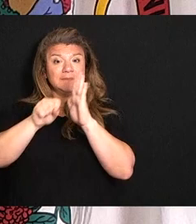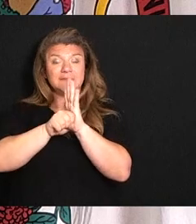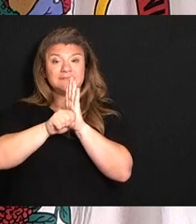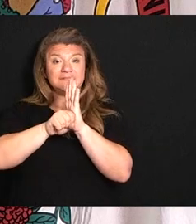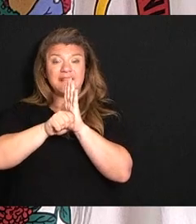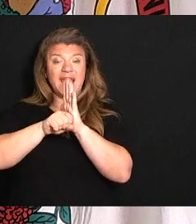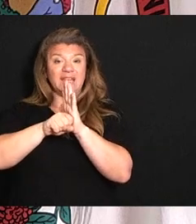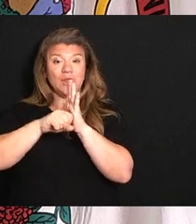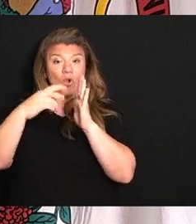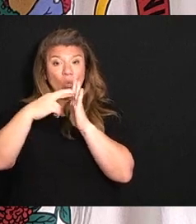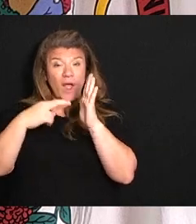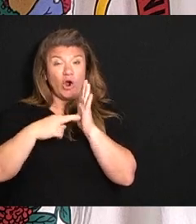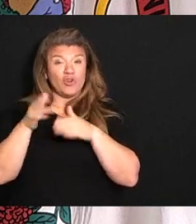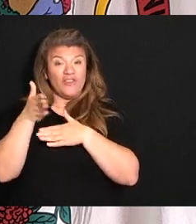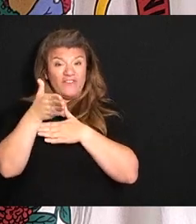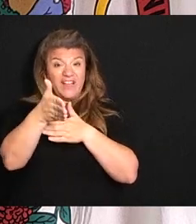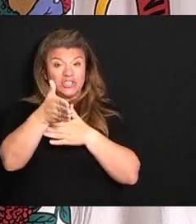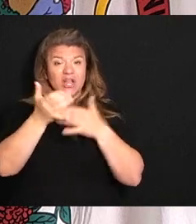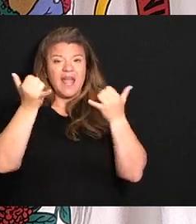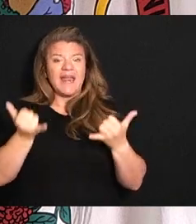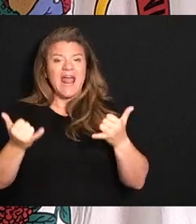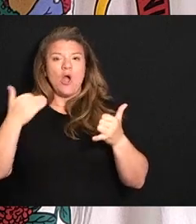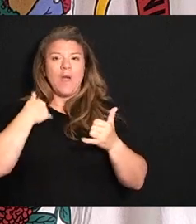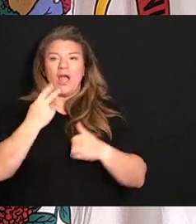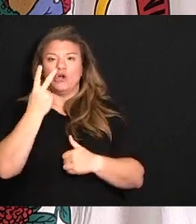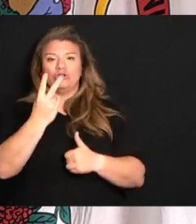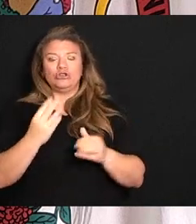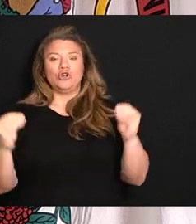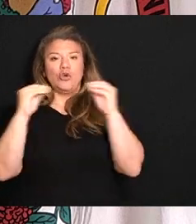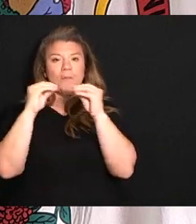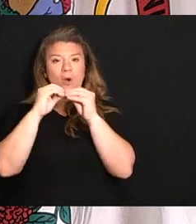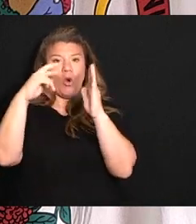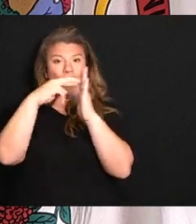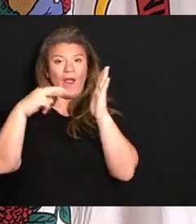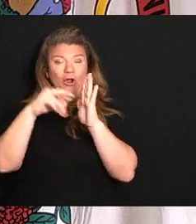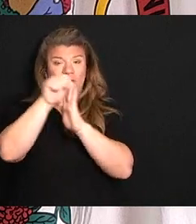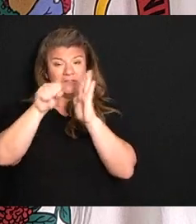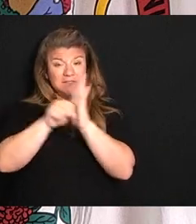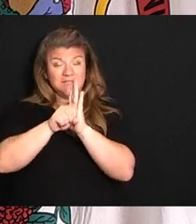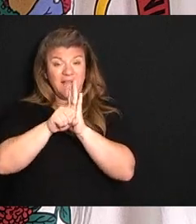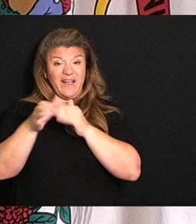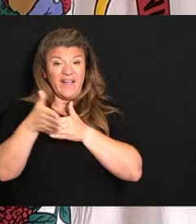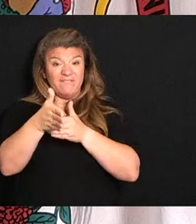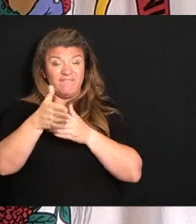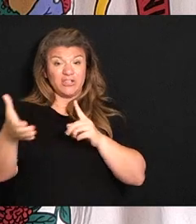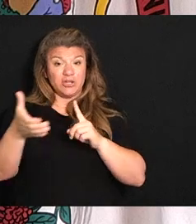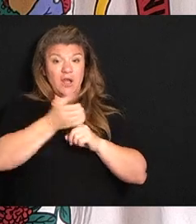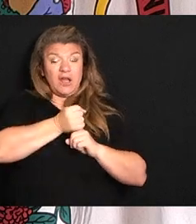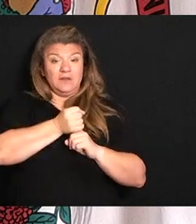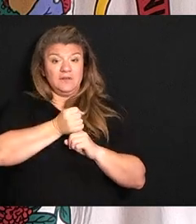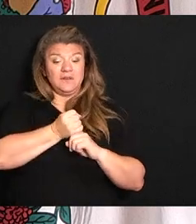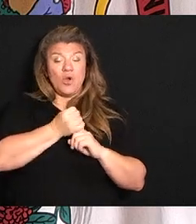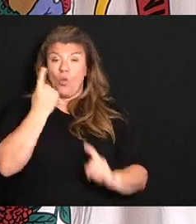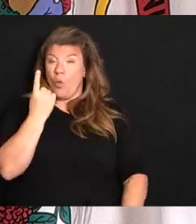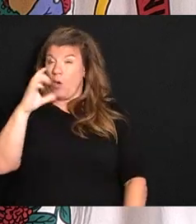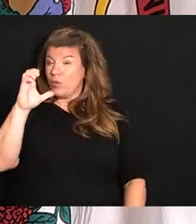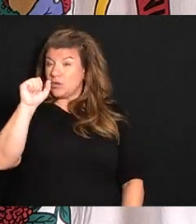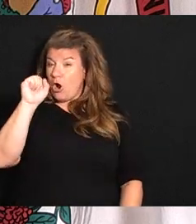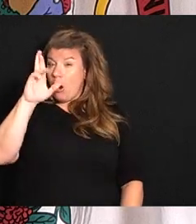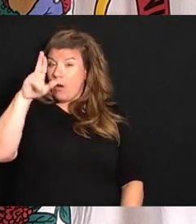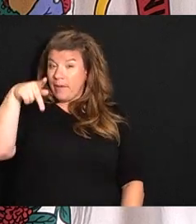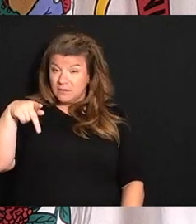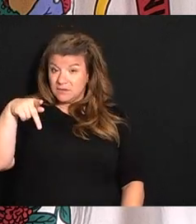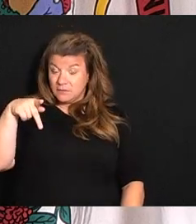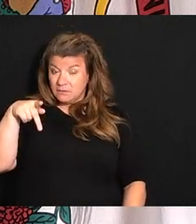We have now had two more record state fish that have been caught. You know, one of them was a carp and